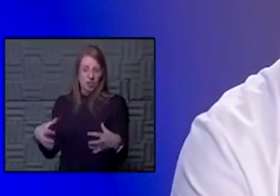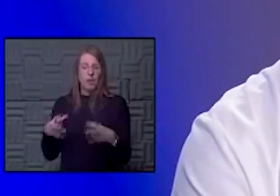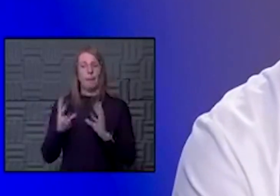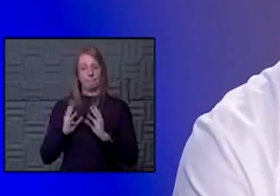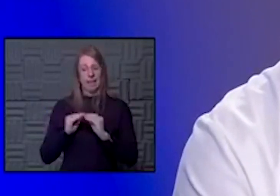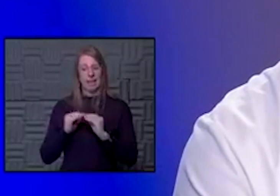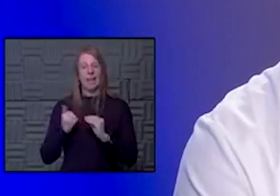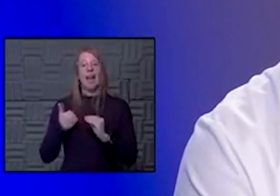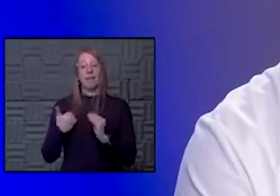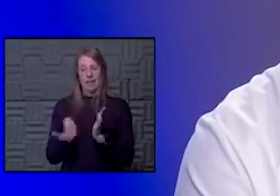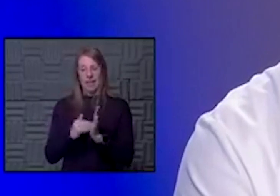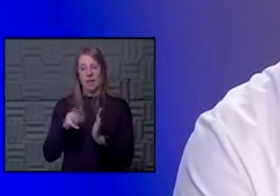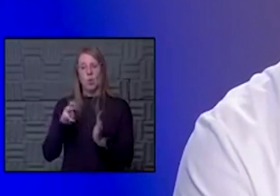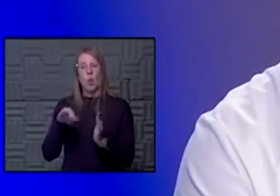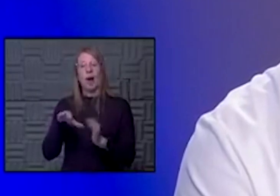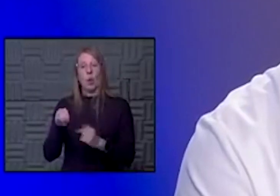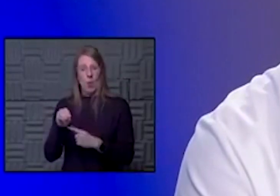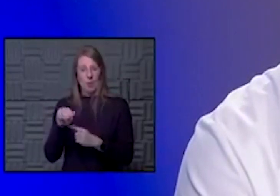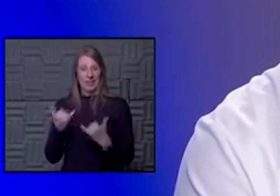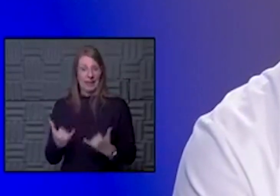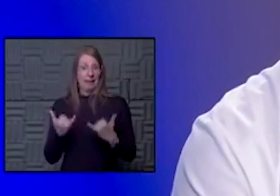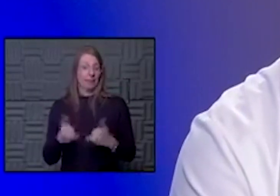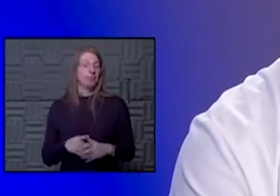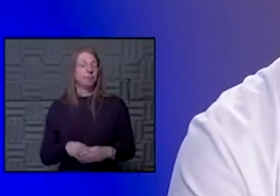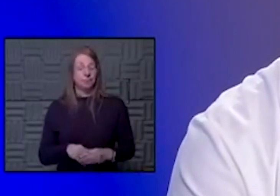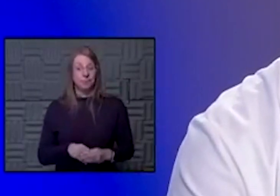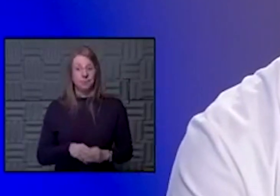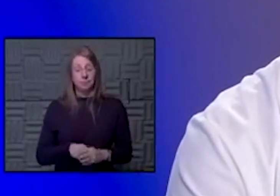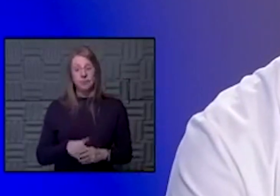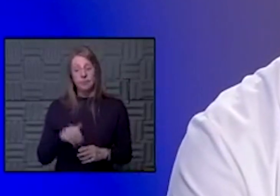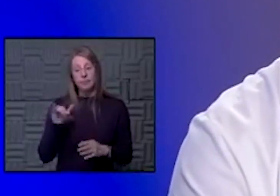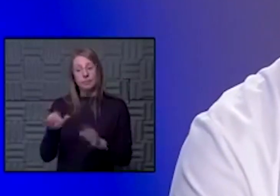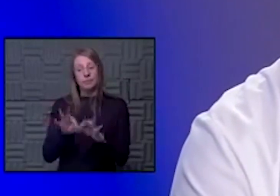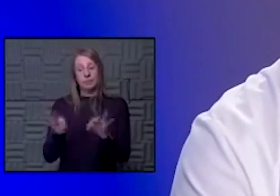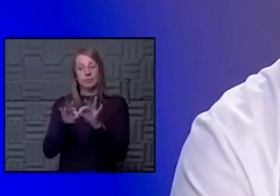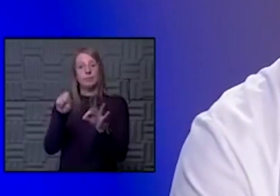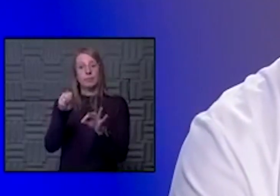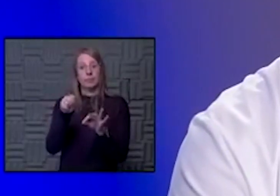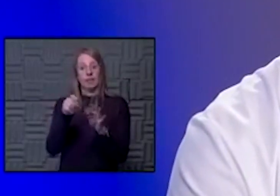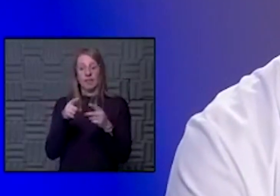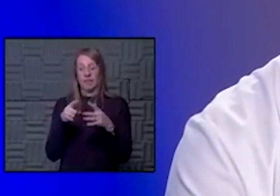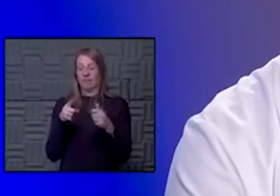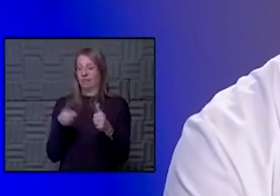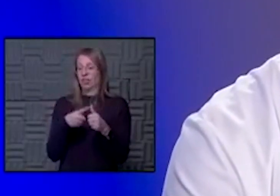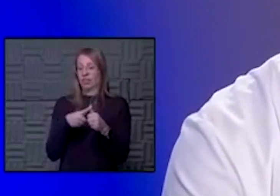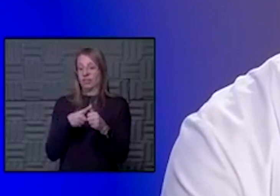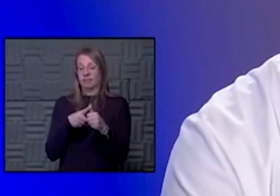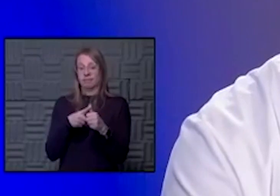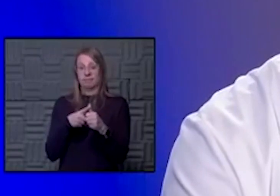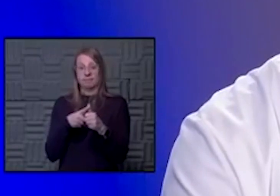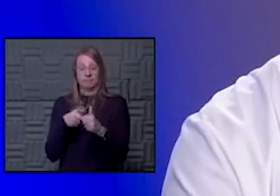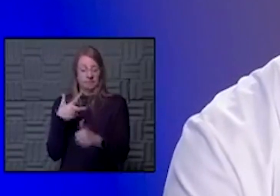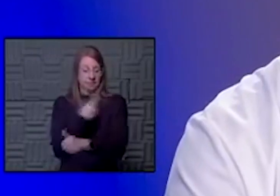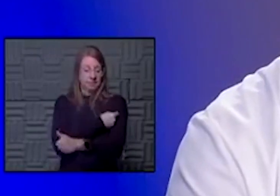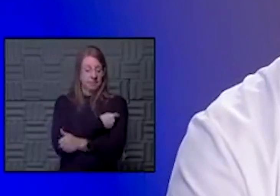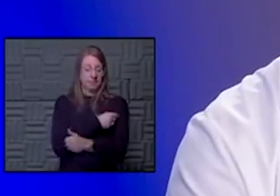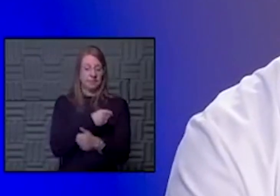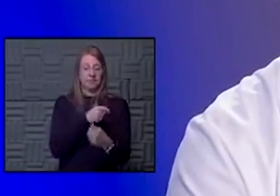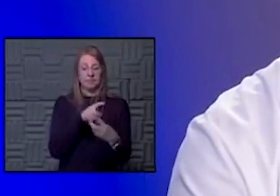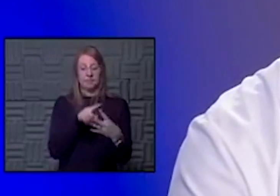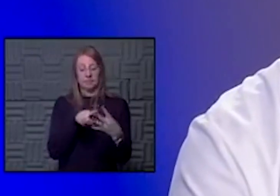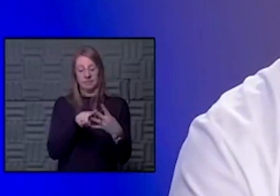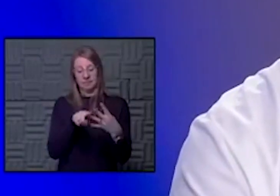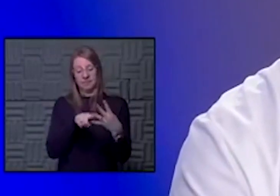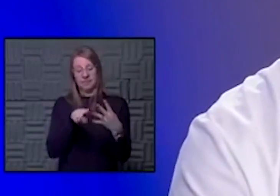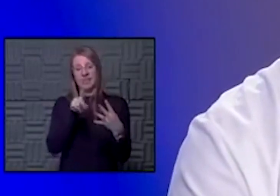another meeting with Wyandotte County here today. So that will be important. So this initial batch, you know, say from mid-December to January one